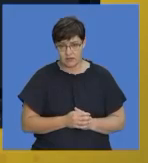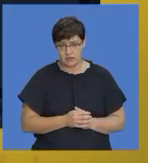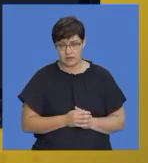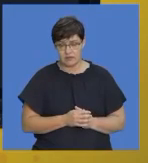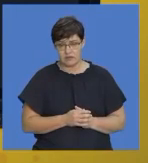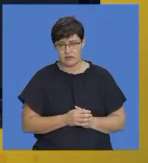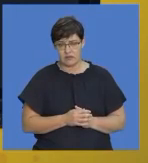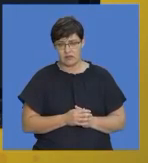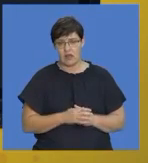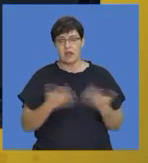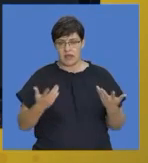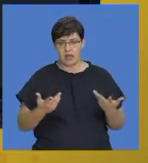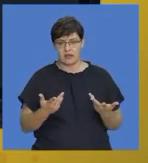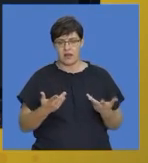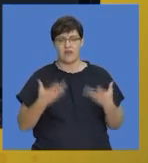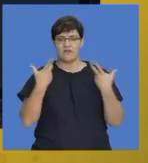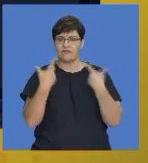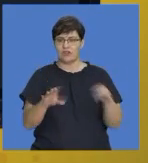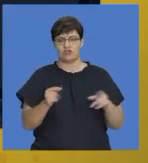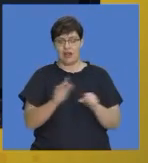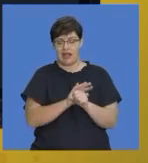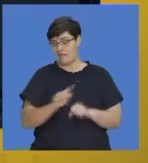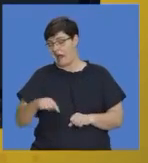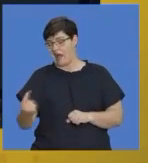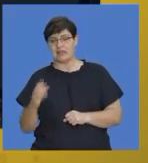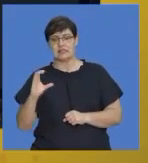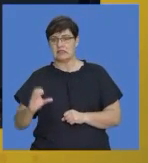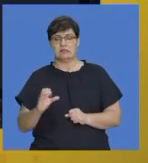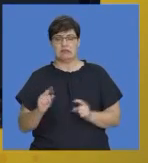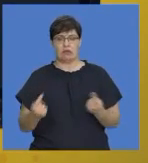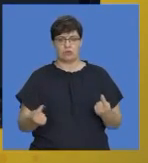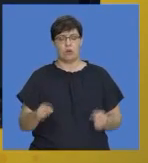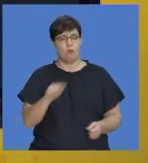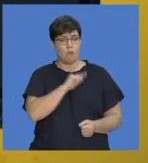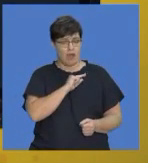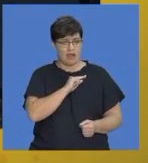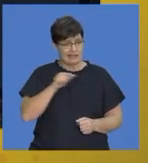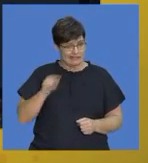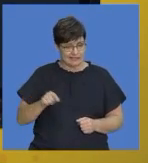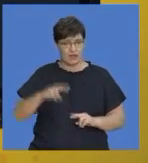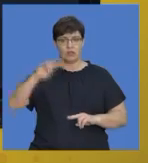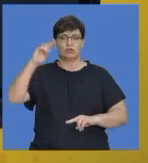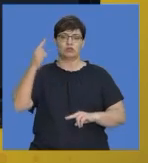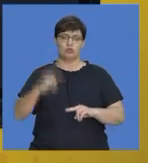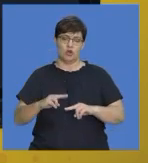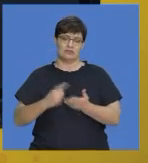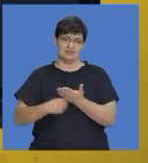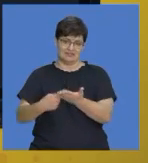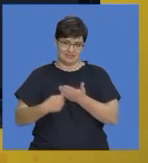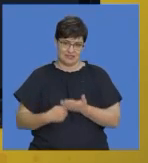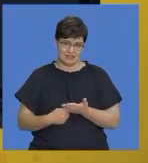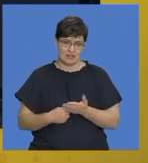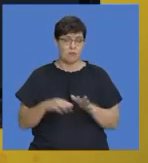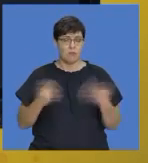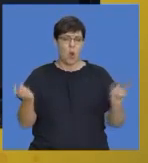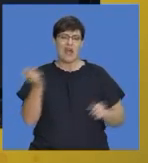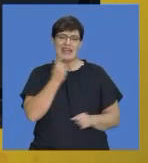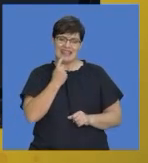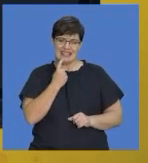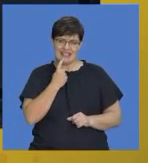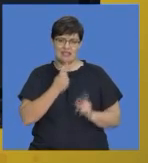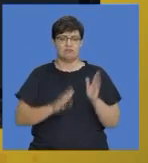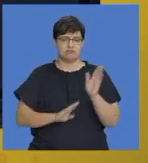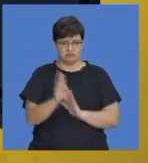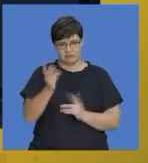to cover section C which is the shorter transactional text which is actually one of the easier text to get to so please manage your time